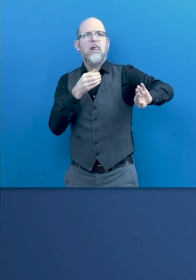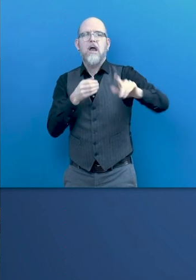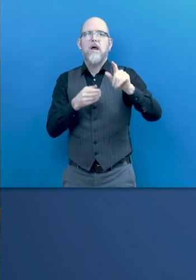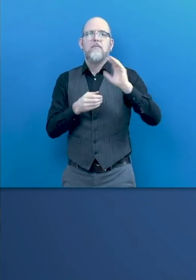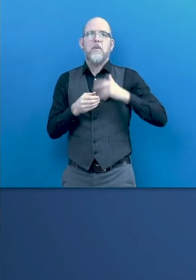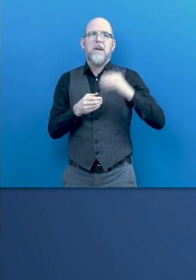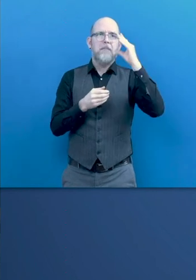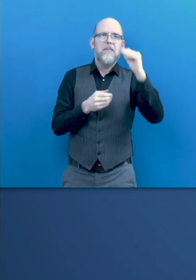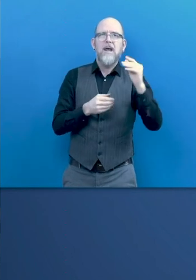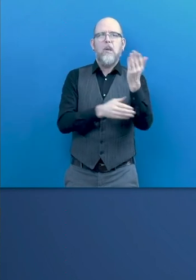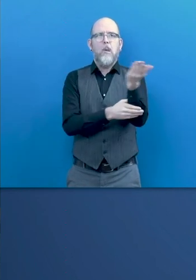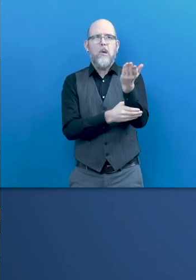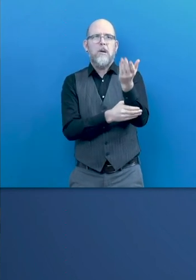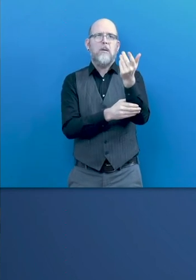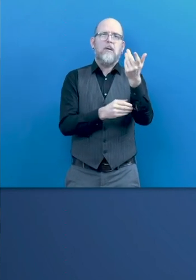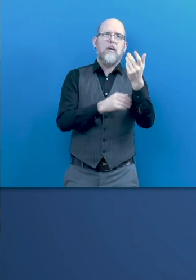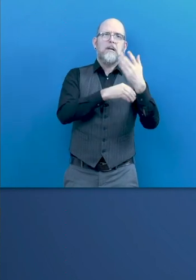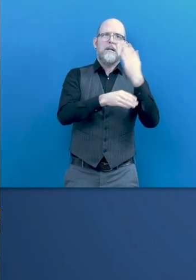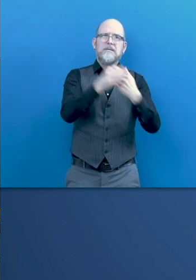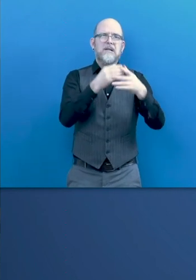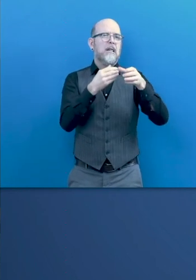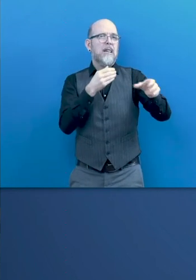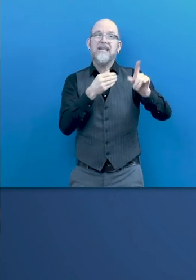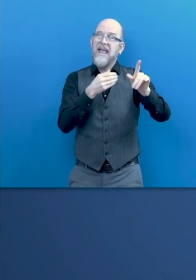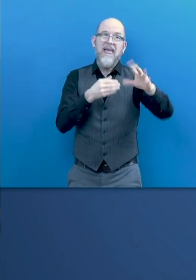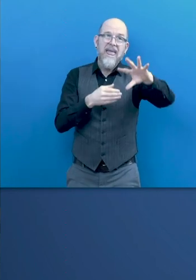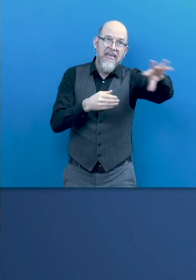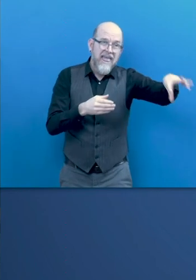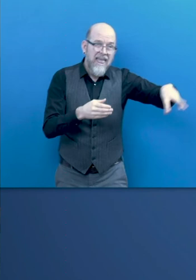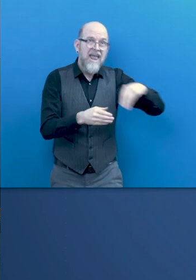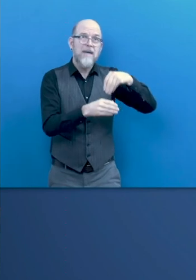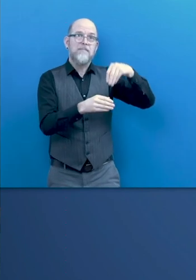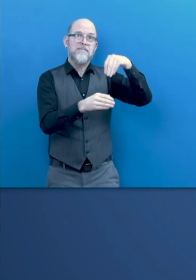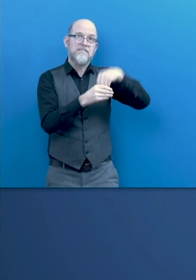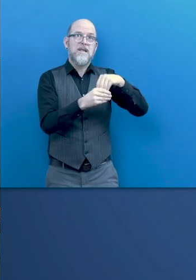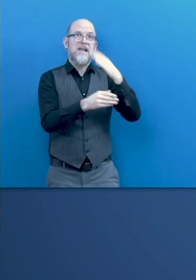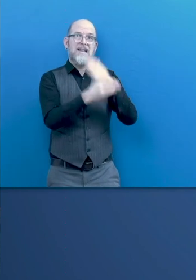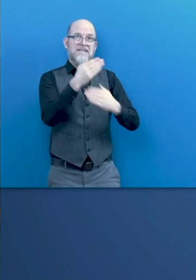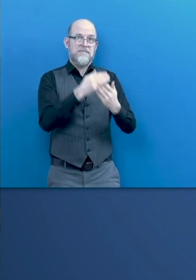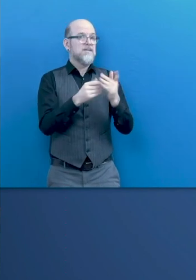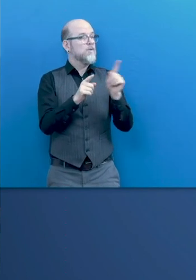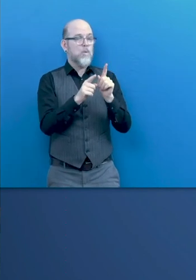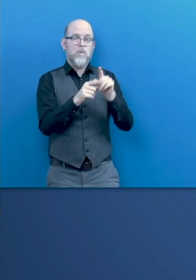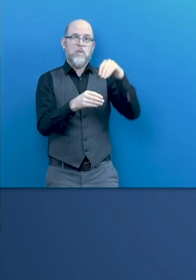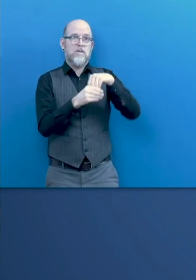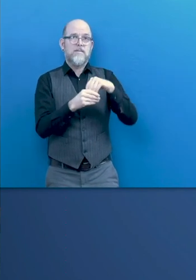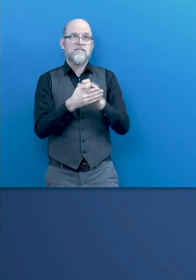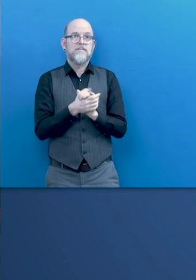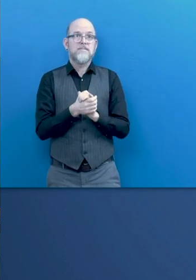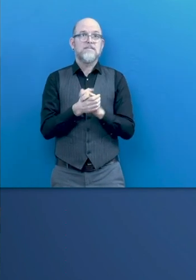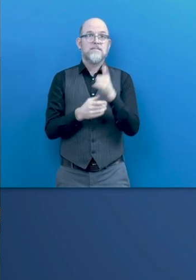So for me, ensuring ongoing support, having a fully fledged environment, this enabling environment that